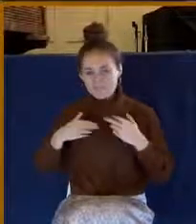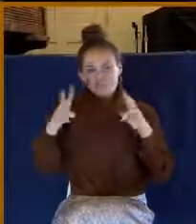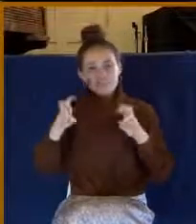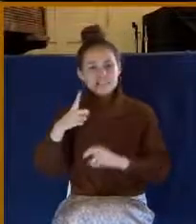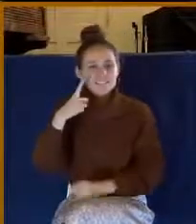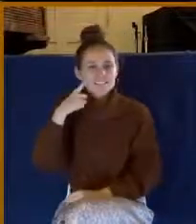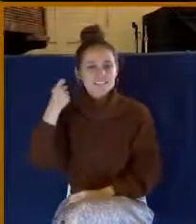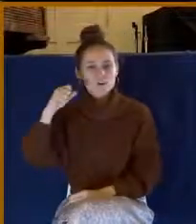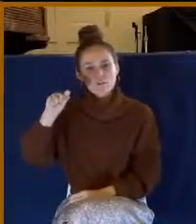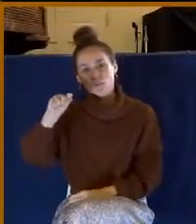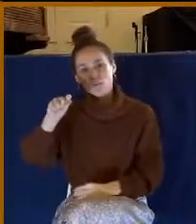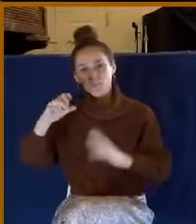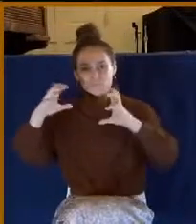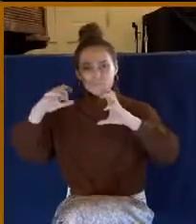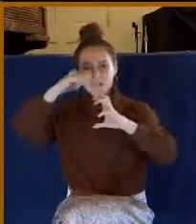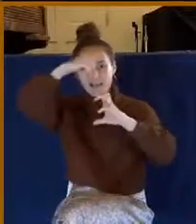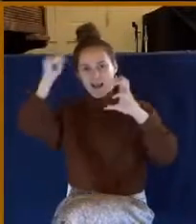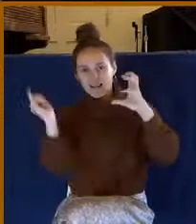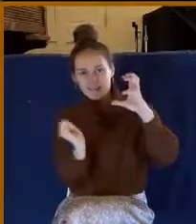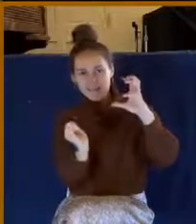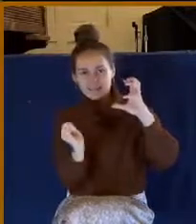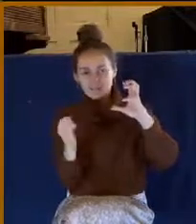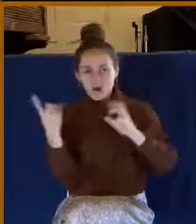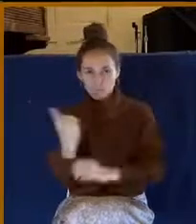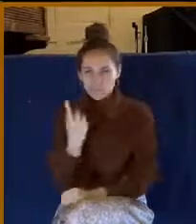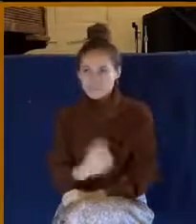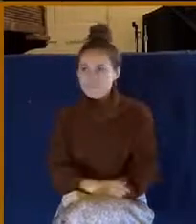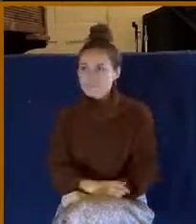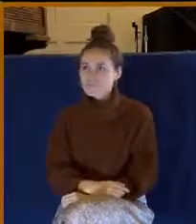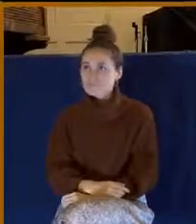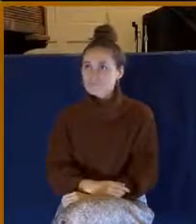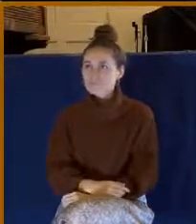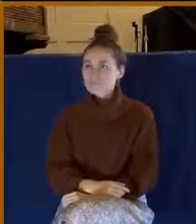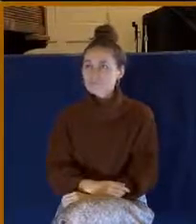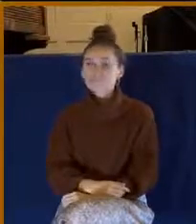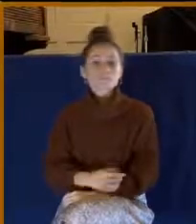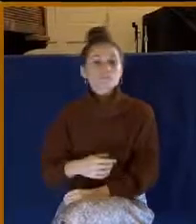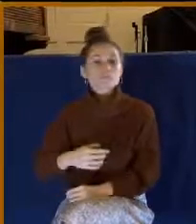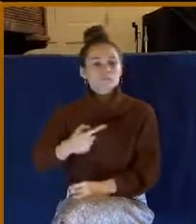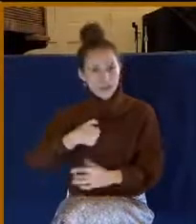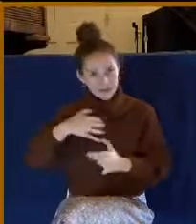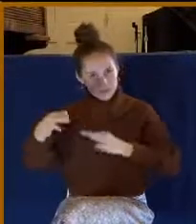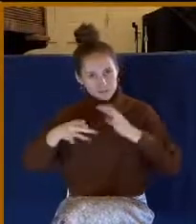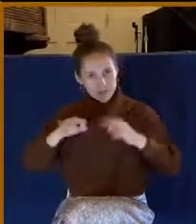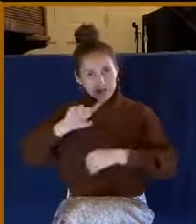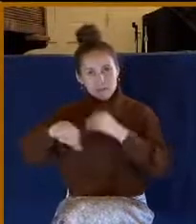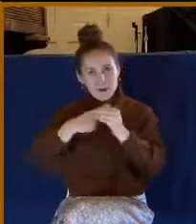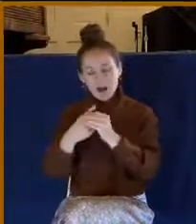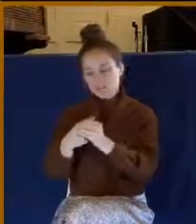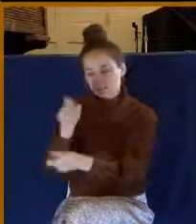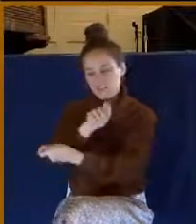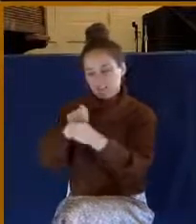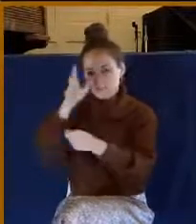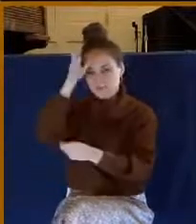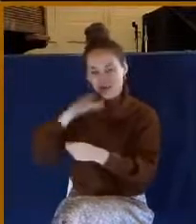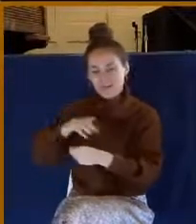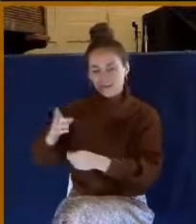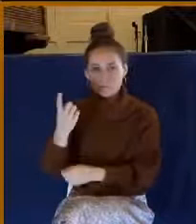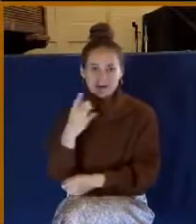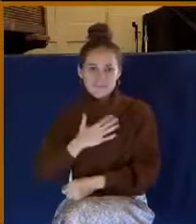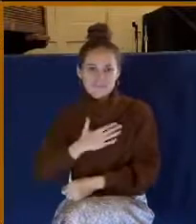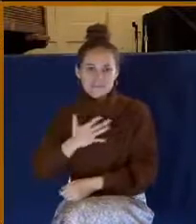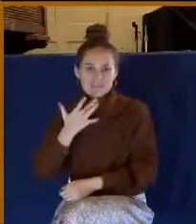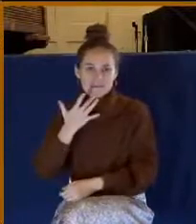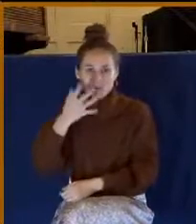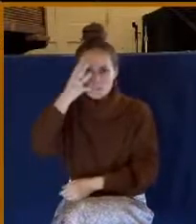that we have. Maybe you've heard of, I've told you about this guy before. He's one of my favorite characters in Christian history. His name is William